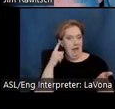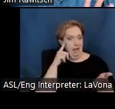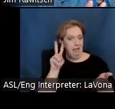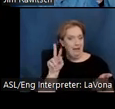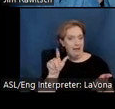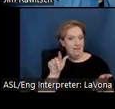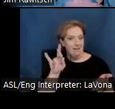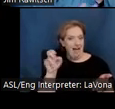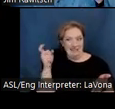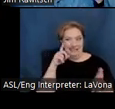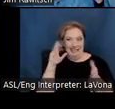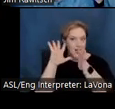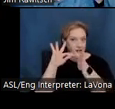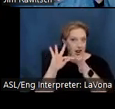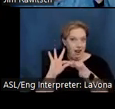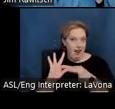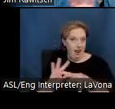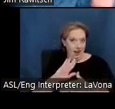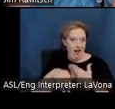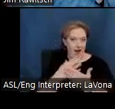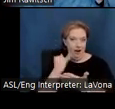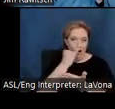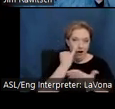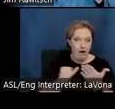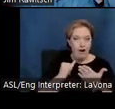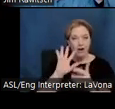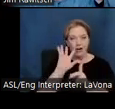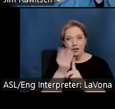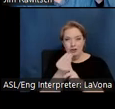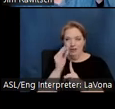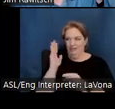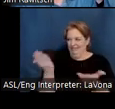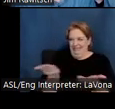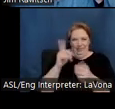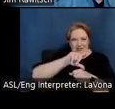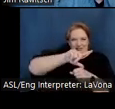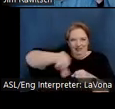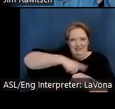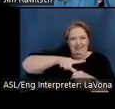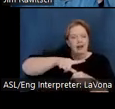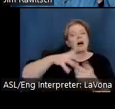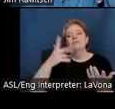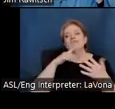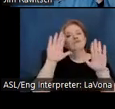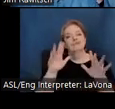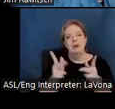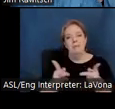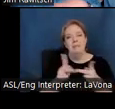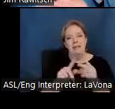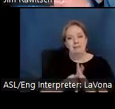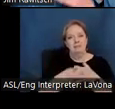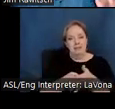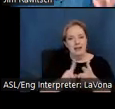introduction of all the art and culture that's available in the vicinity of the Malouf in Southern California, it's a great place to begin to think